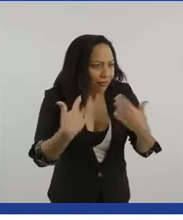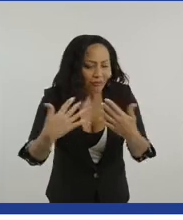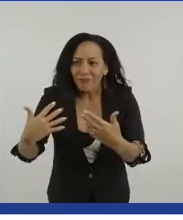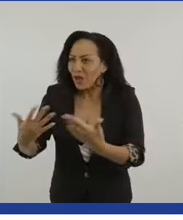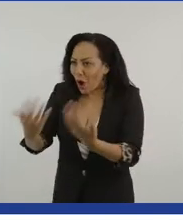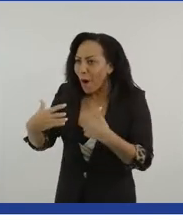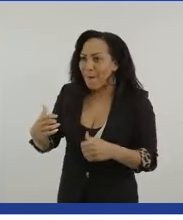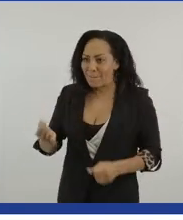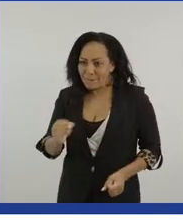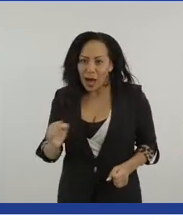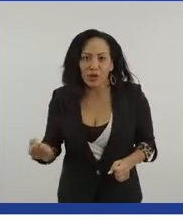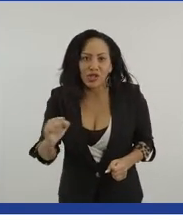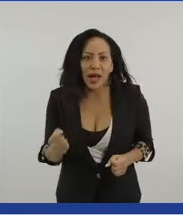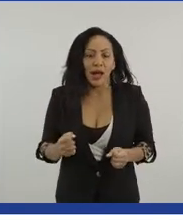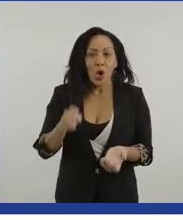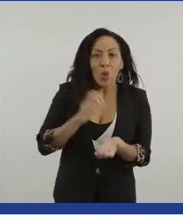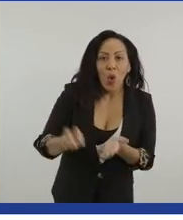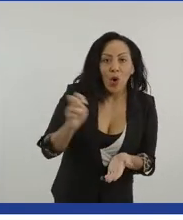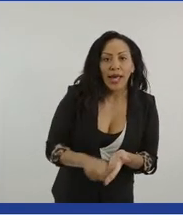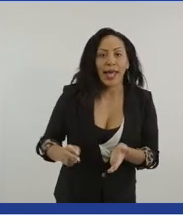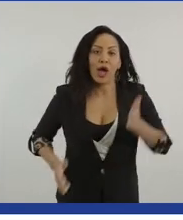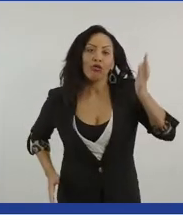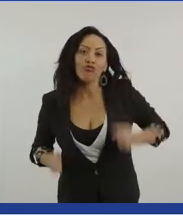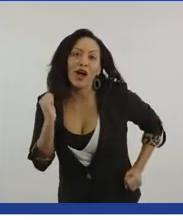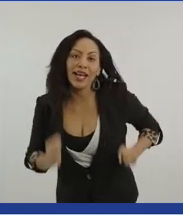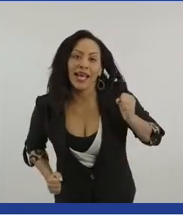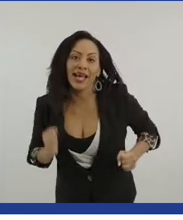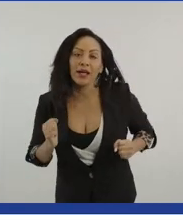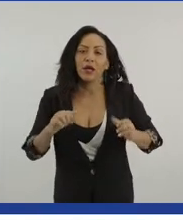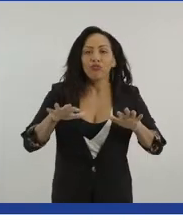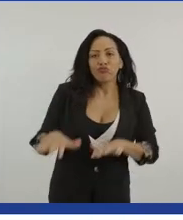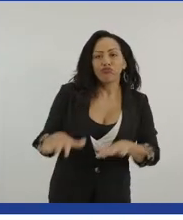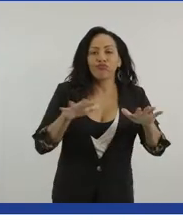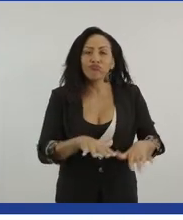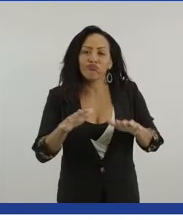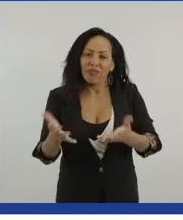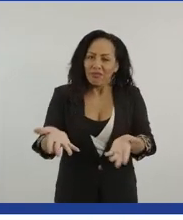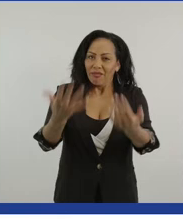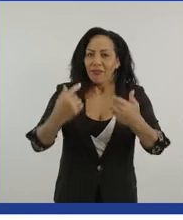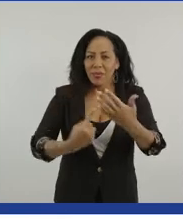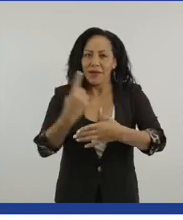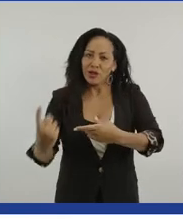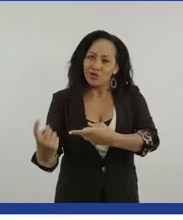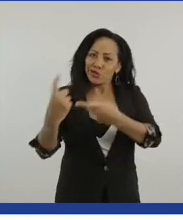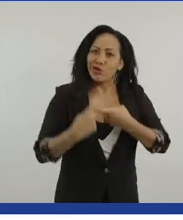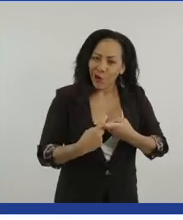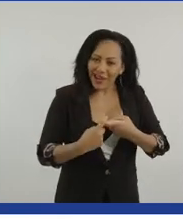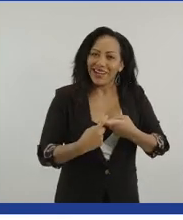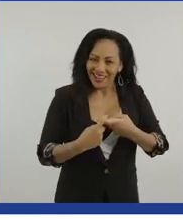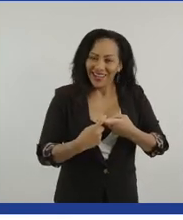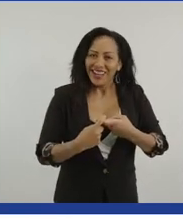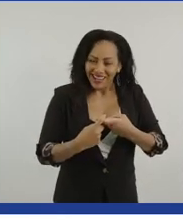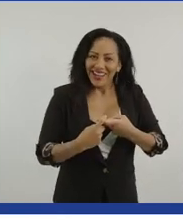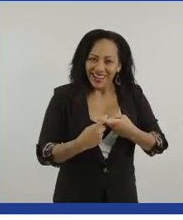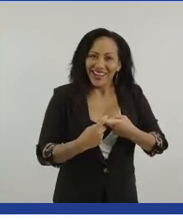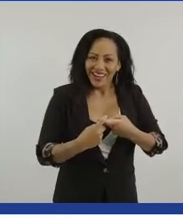walking, whether you're running or jogging, just to come down and take part in an event at home. And you can actually, if you either